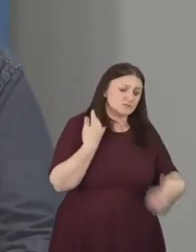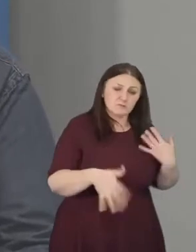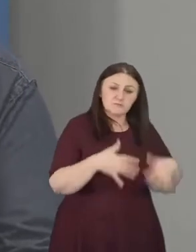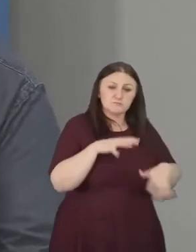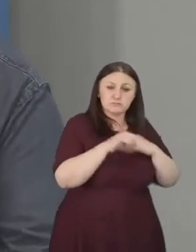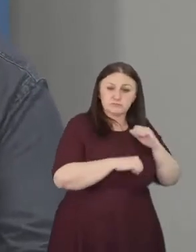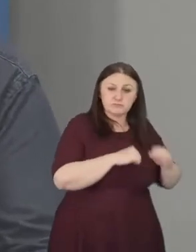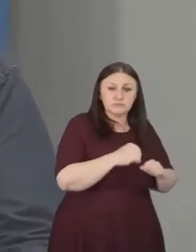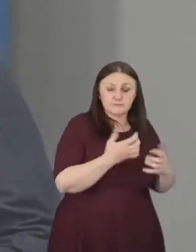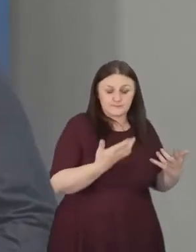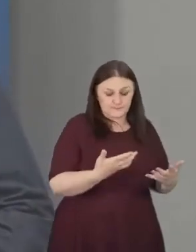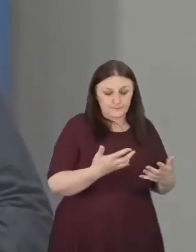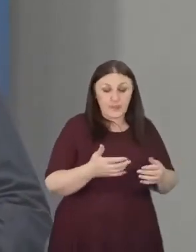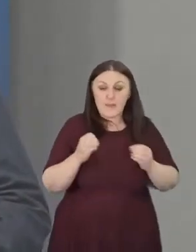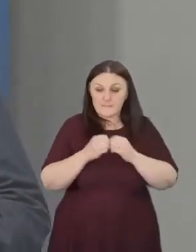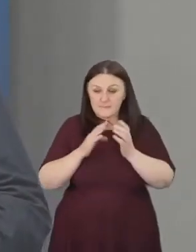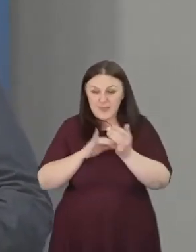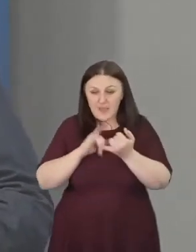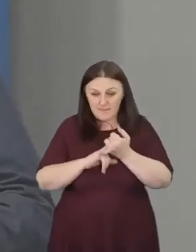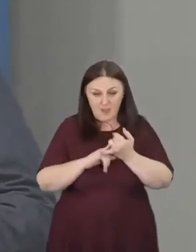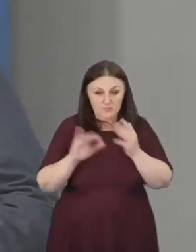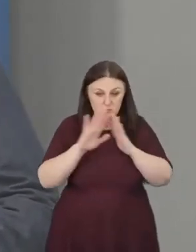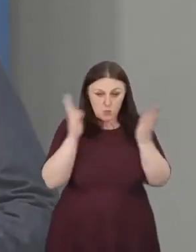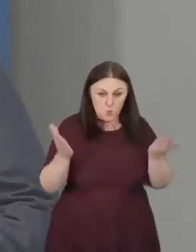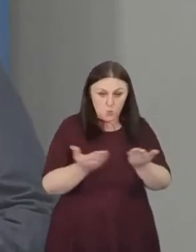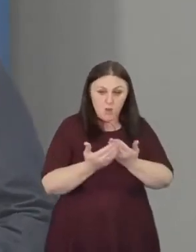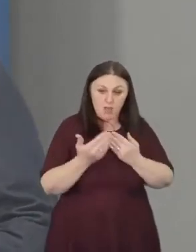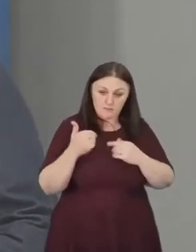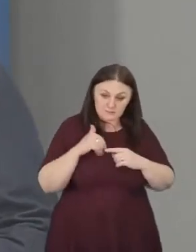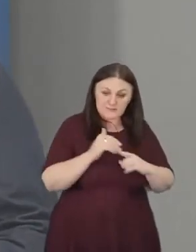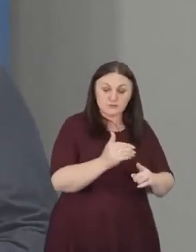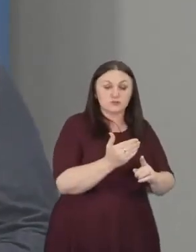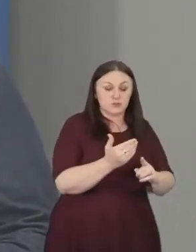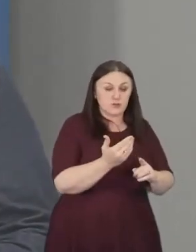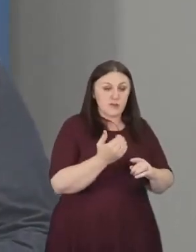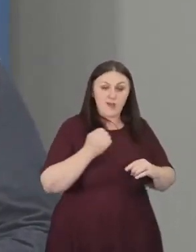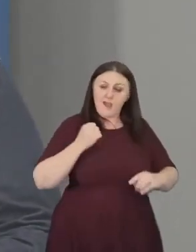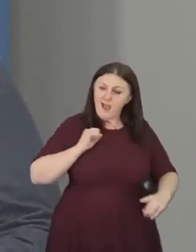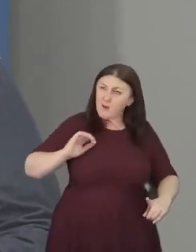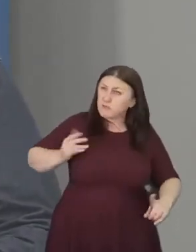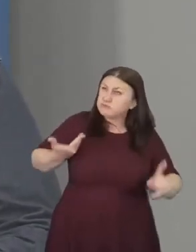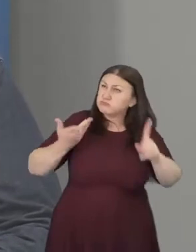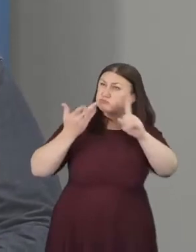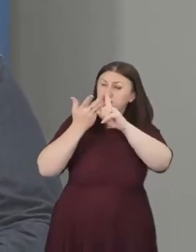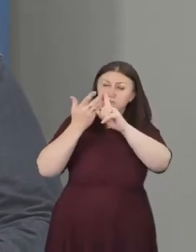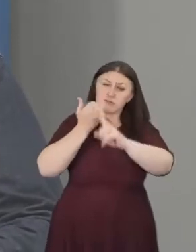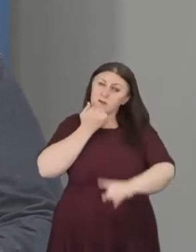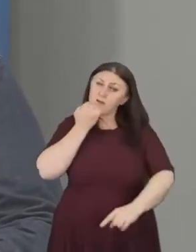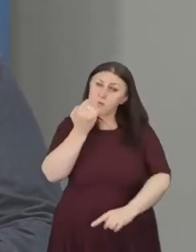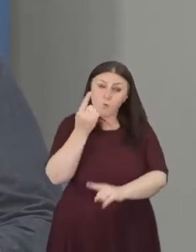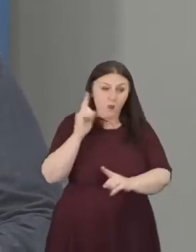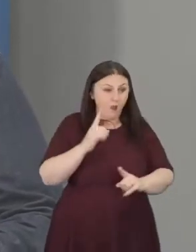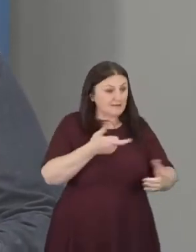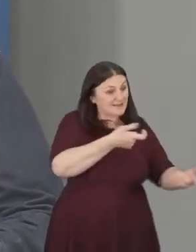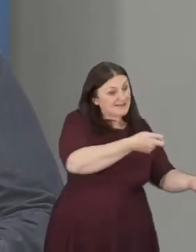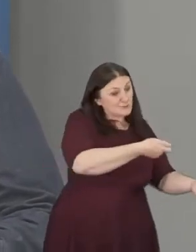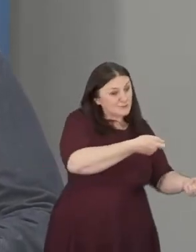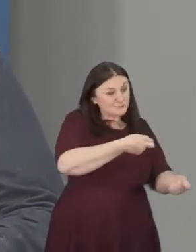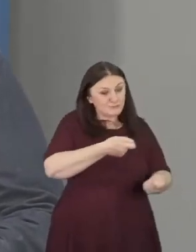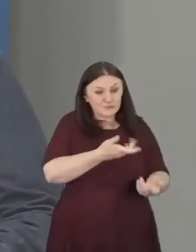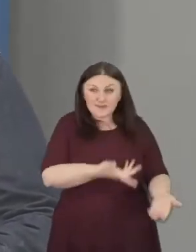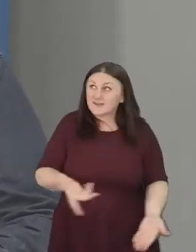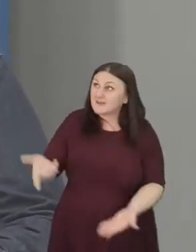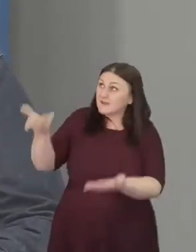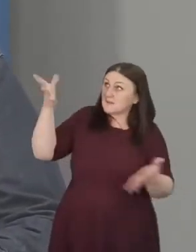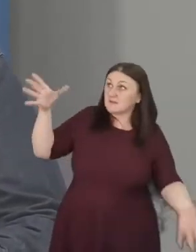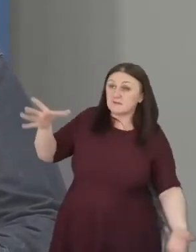At BMS World Mission, the highest goal of all we do is to bring people to faith in our Lord and Saviour